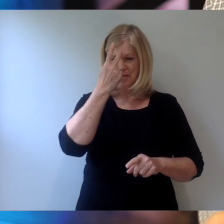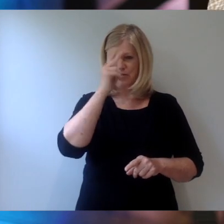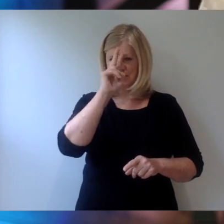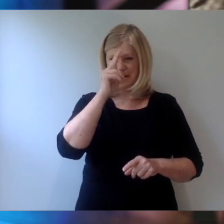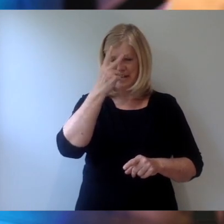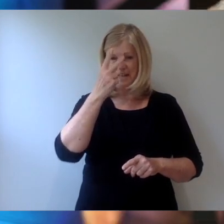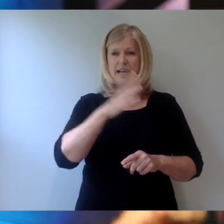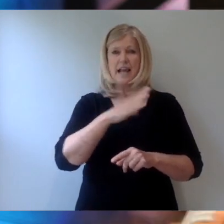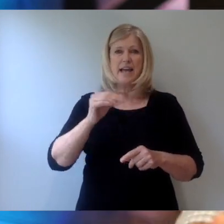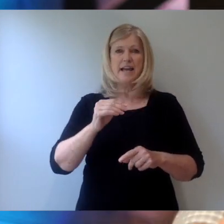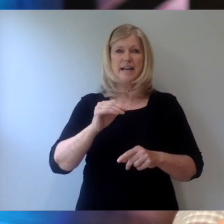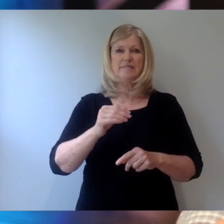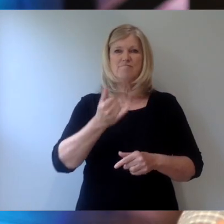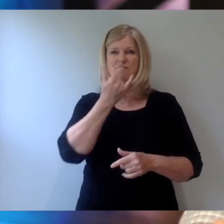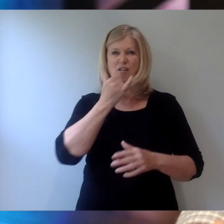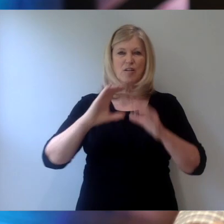I think you know what I mean.